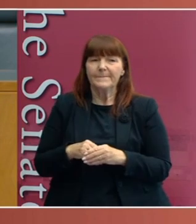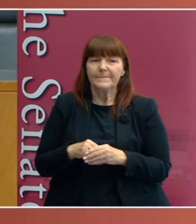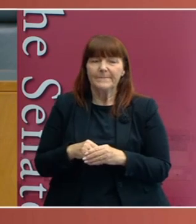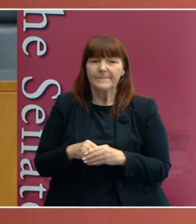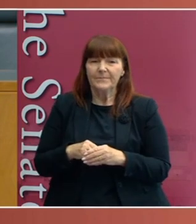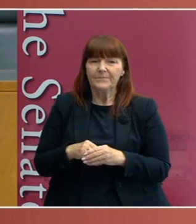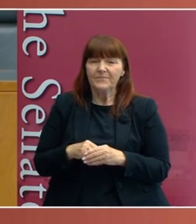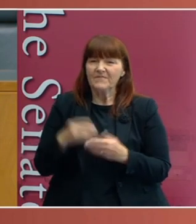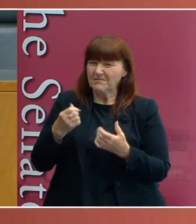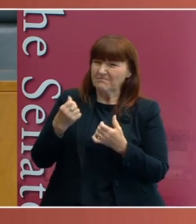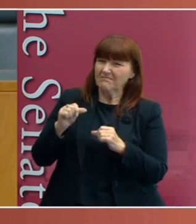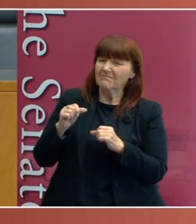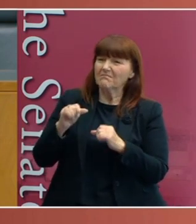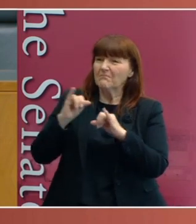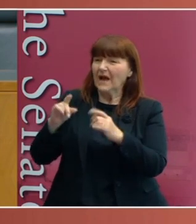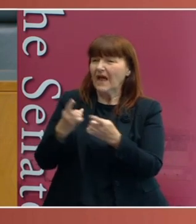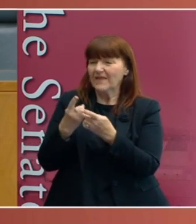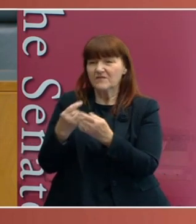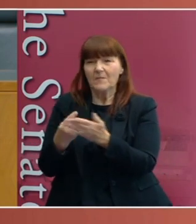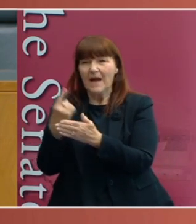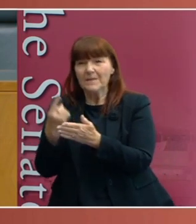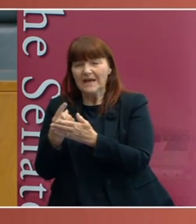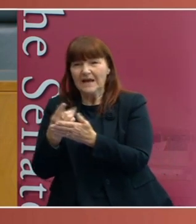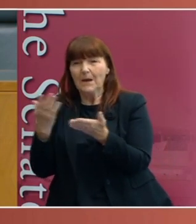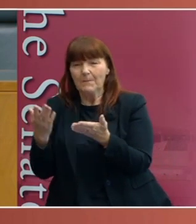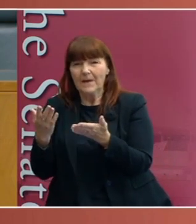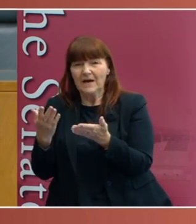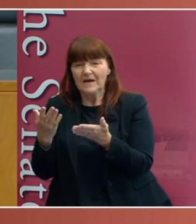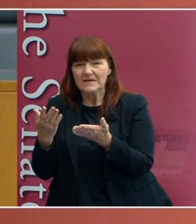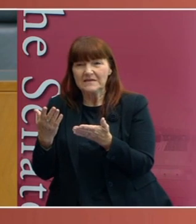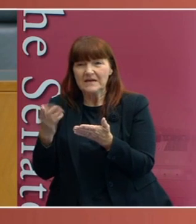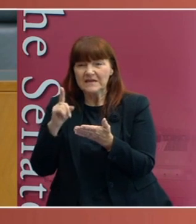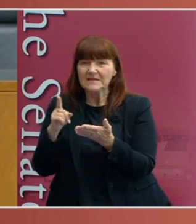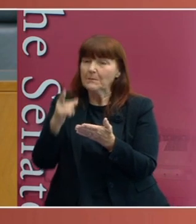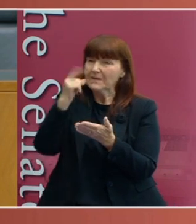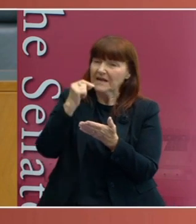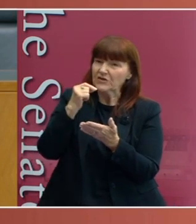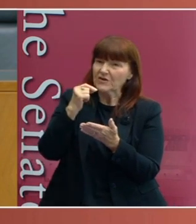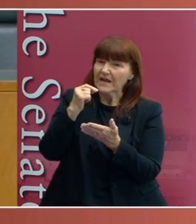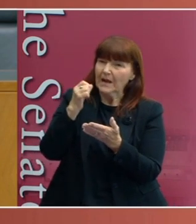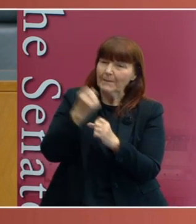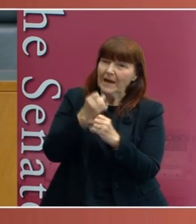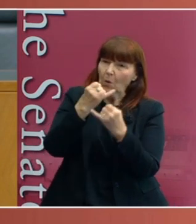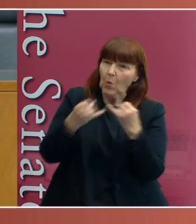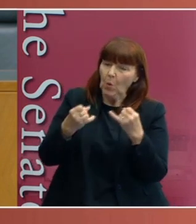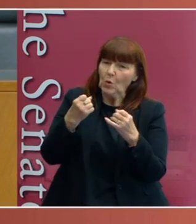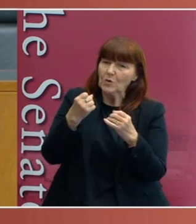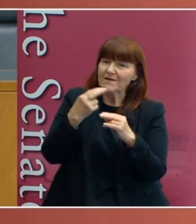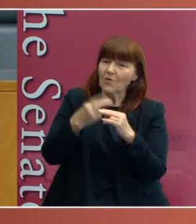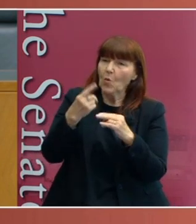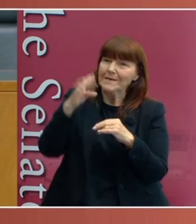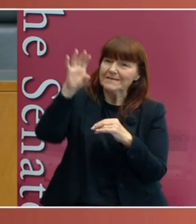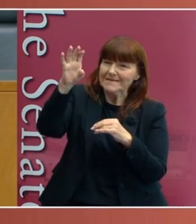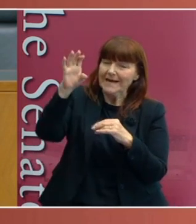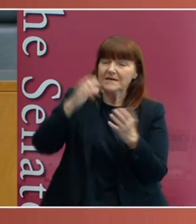know, prevents bad things from happening, but doesn't have the flip side of making, you know, potentially worse things happen. So, border